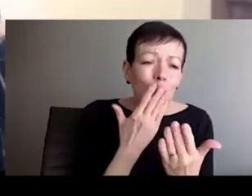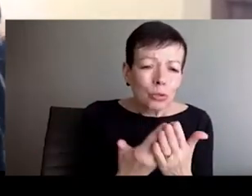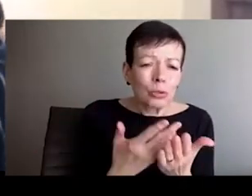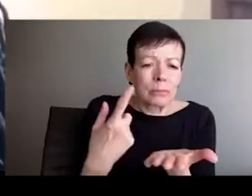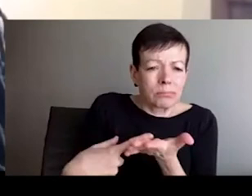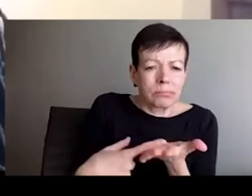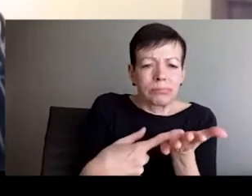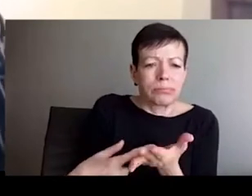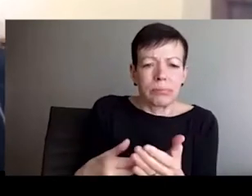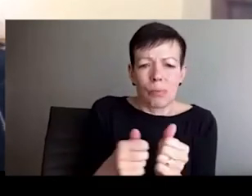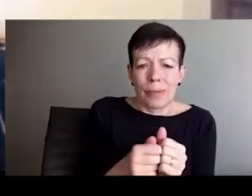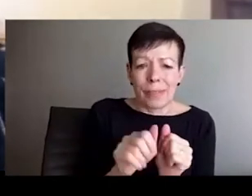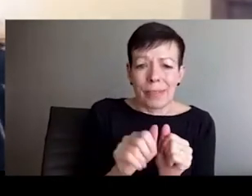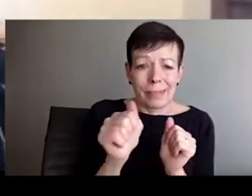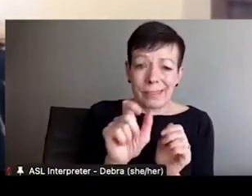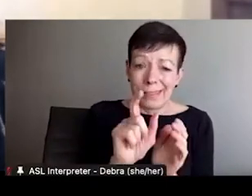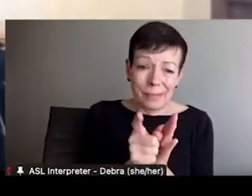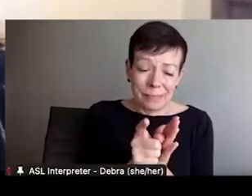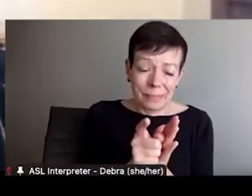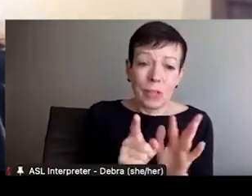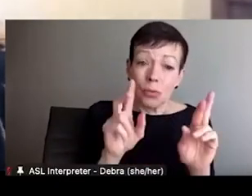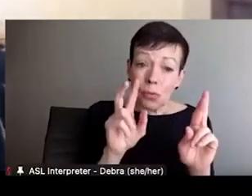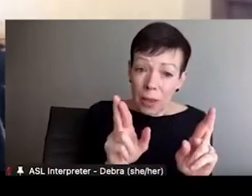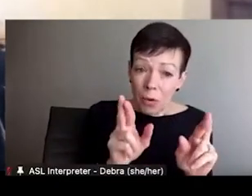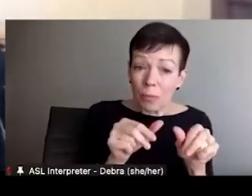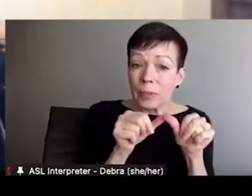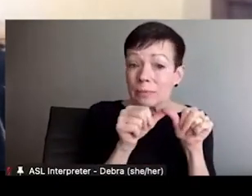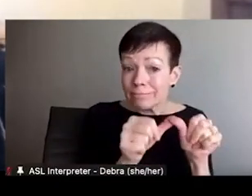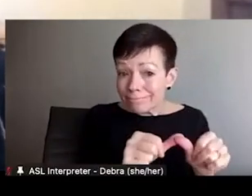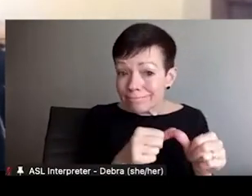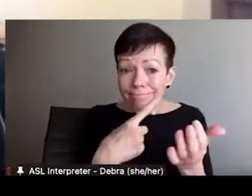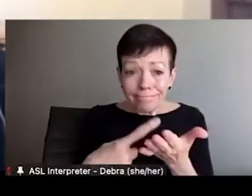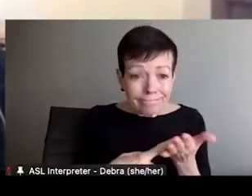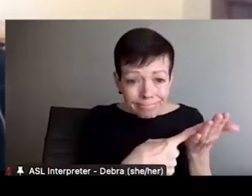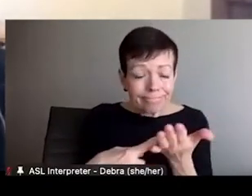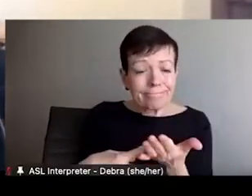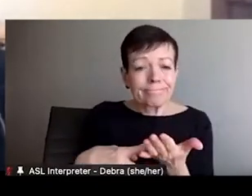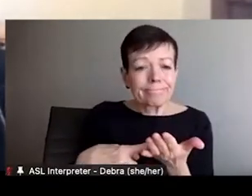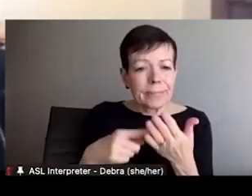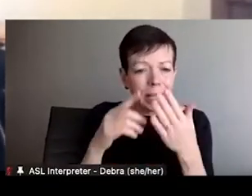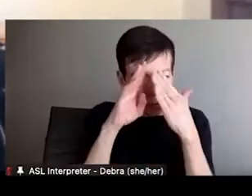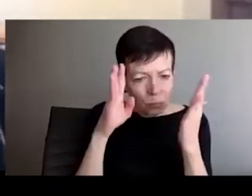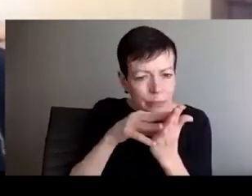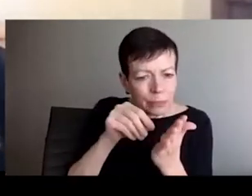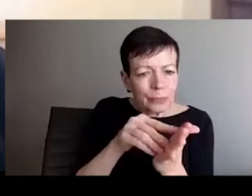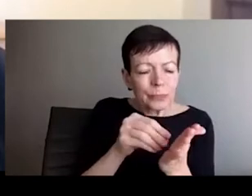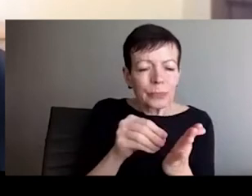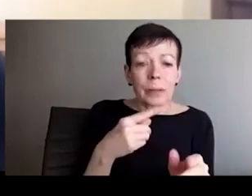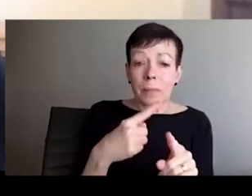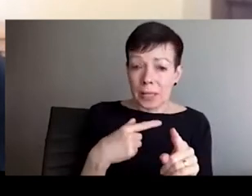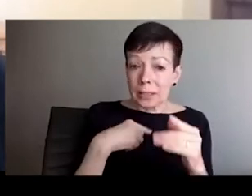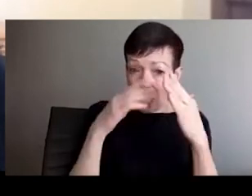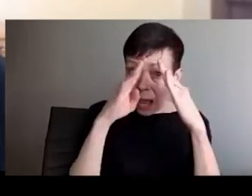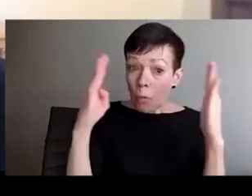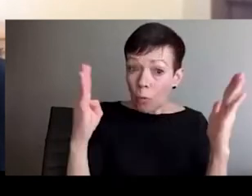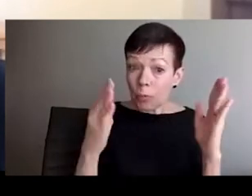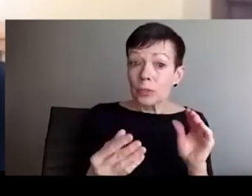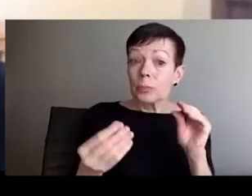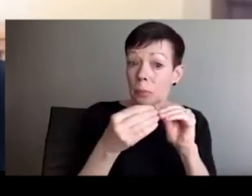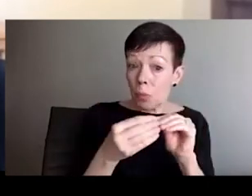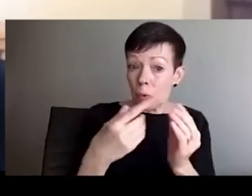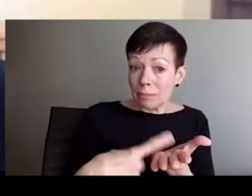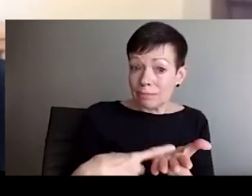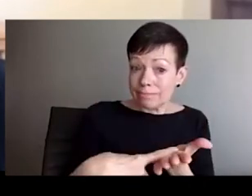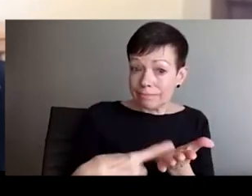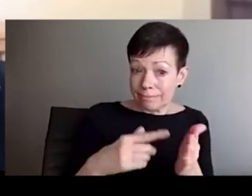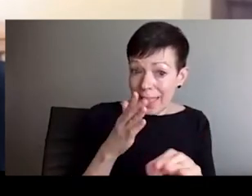race and how notions such as whiteness and blackness are created and recreated. And I also want to